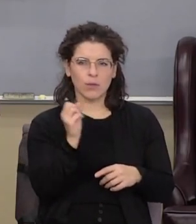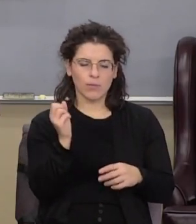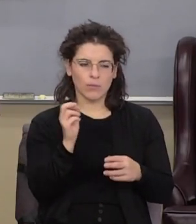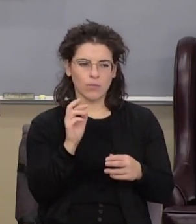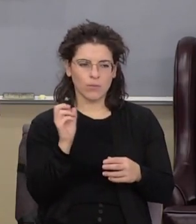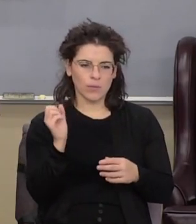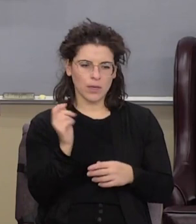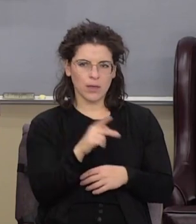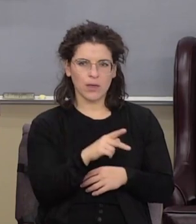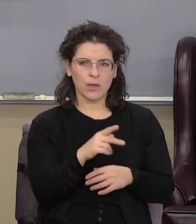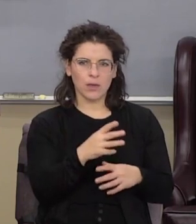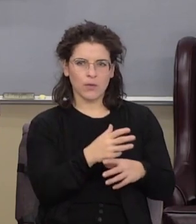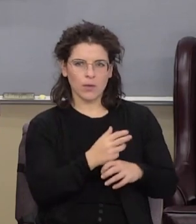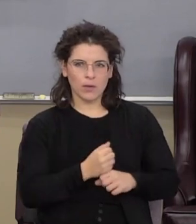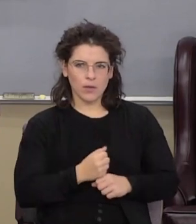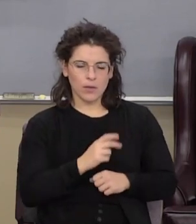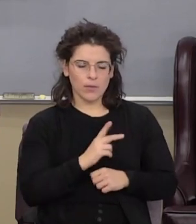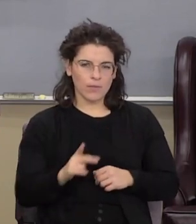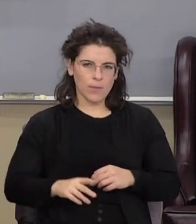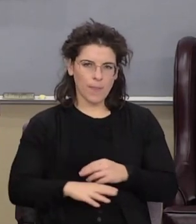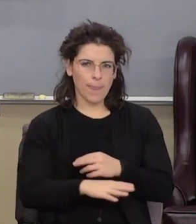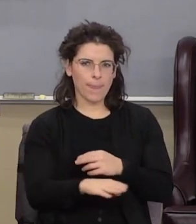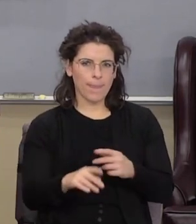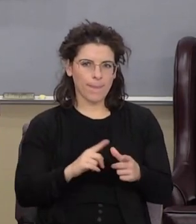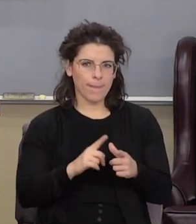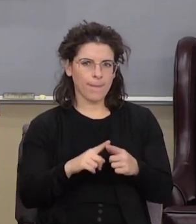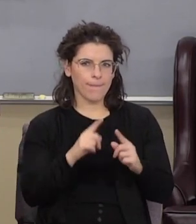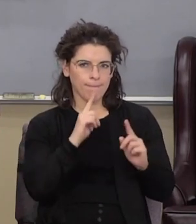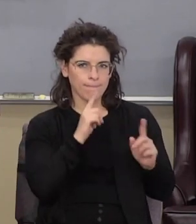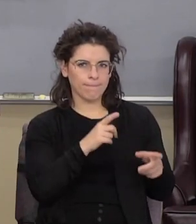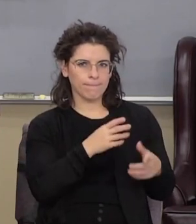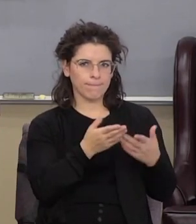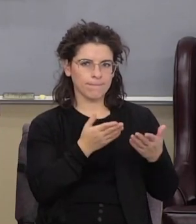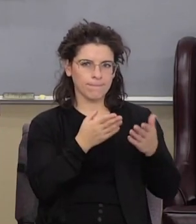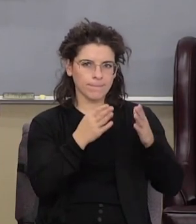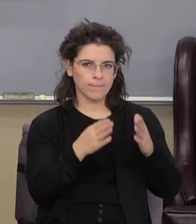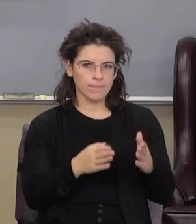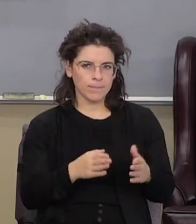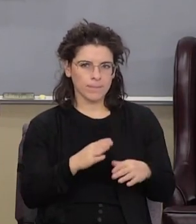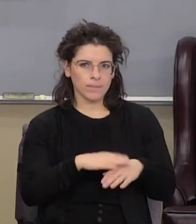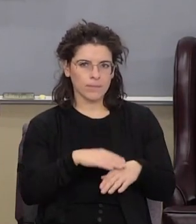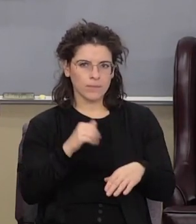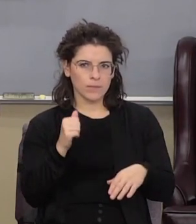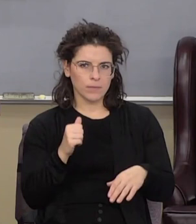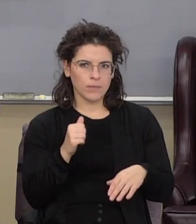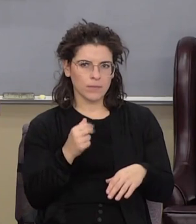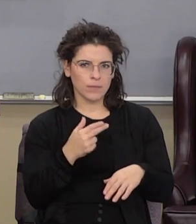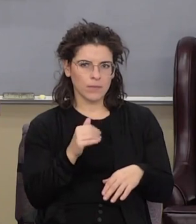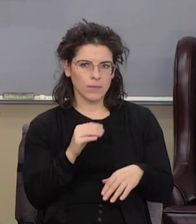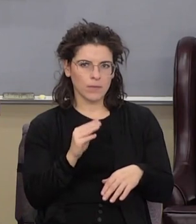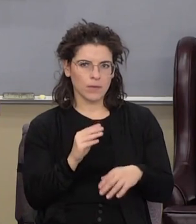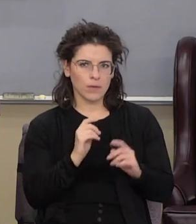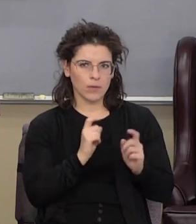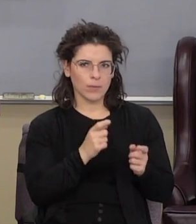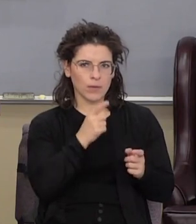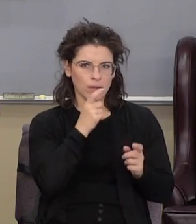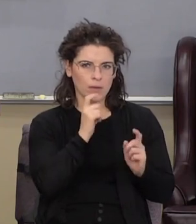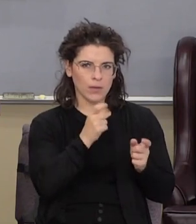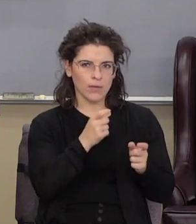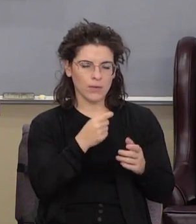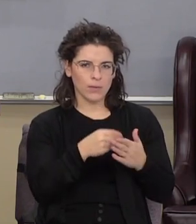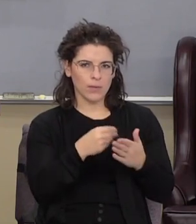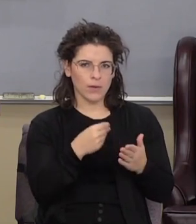having received the kingdom then he commanded his servants to be called unto him whom he had given the money